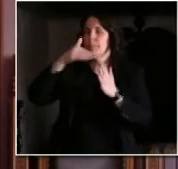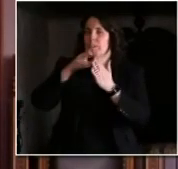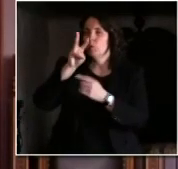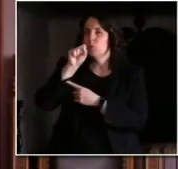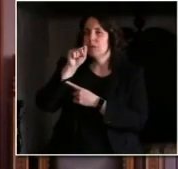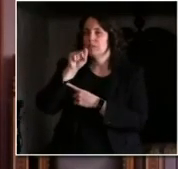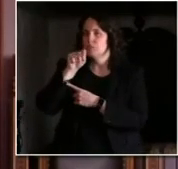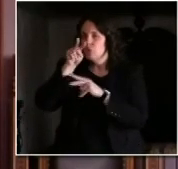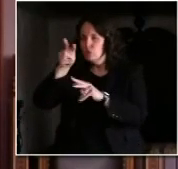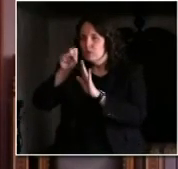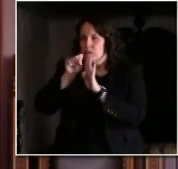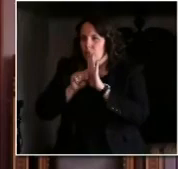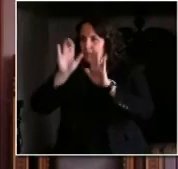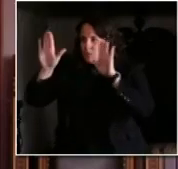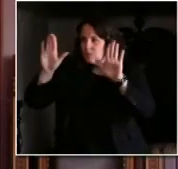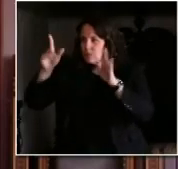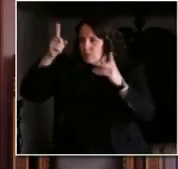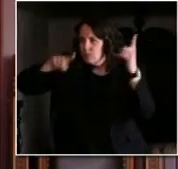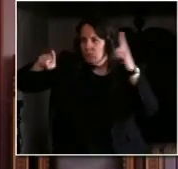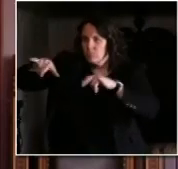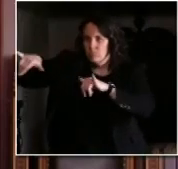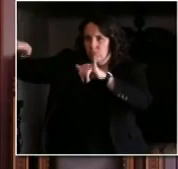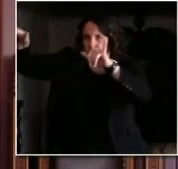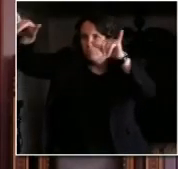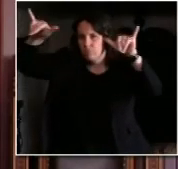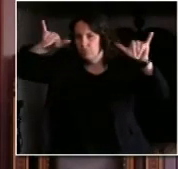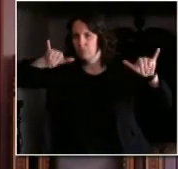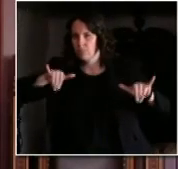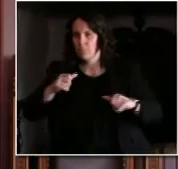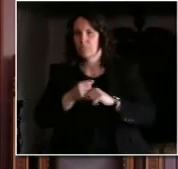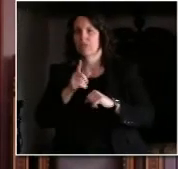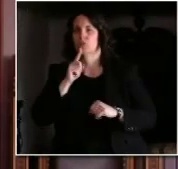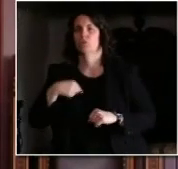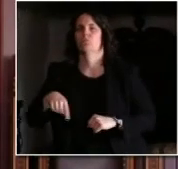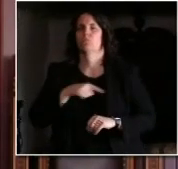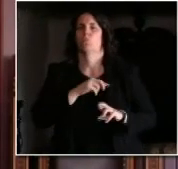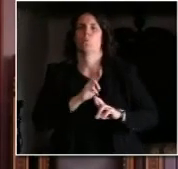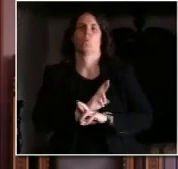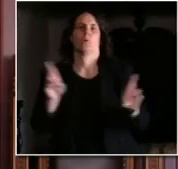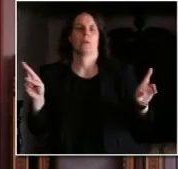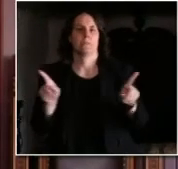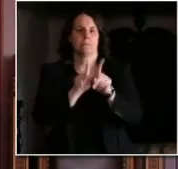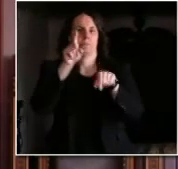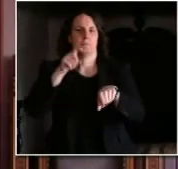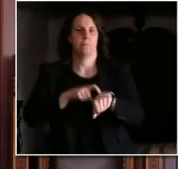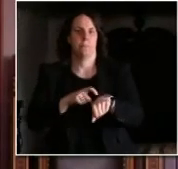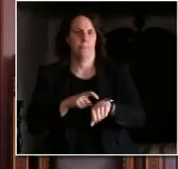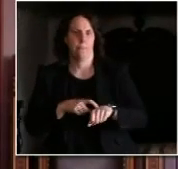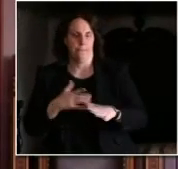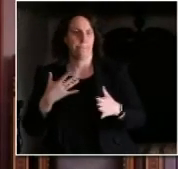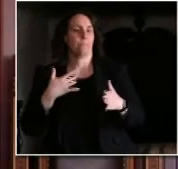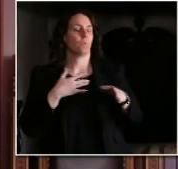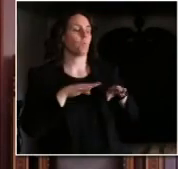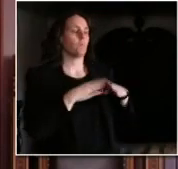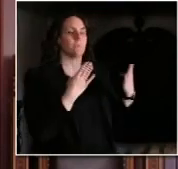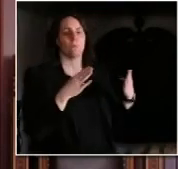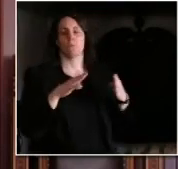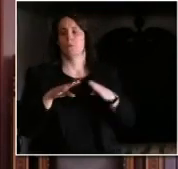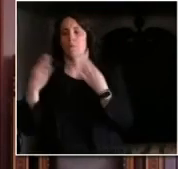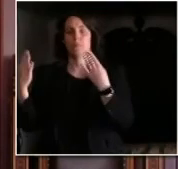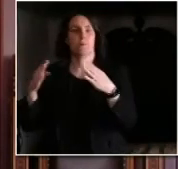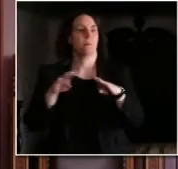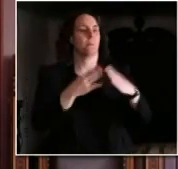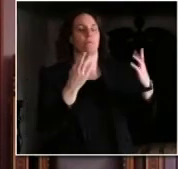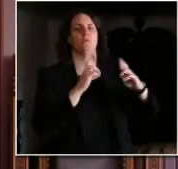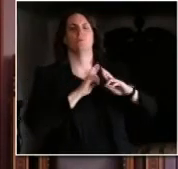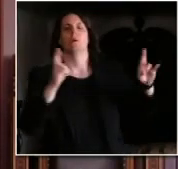prepare what it's going to be like when they do reopen. and it's not going to be flipping a switch. It's